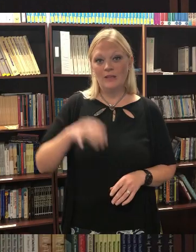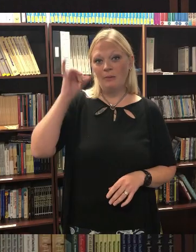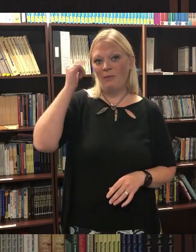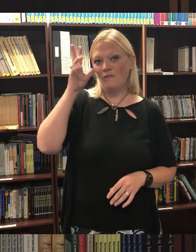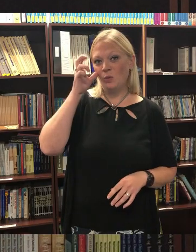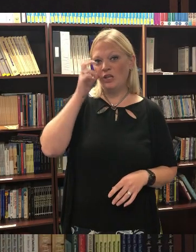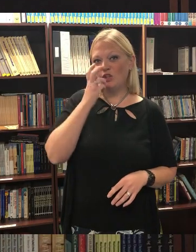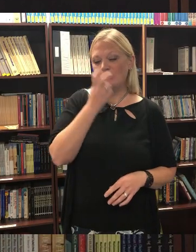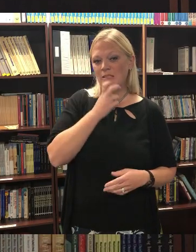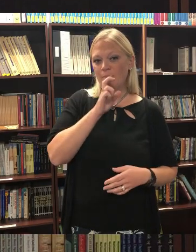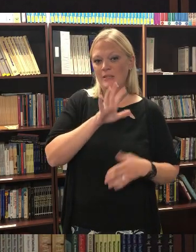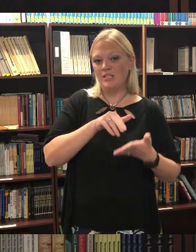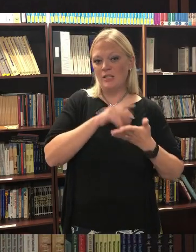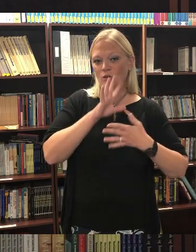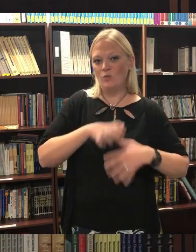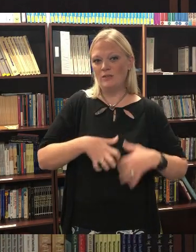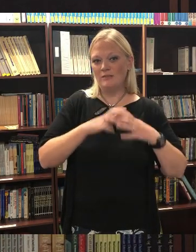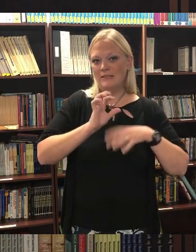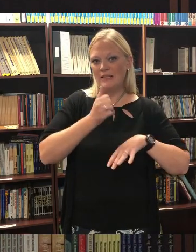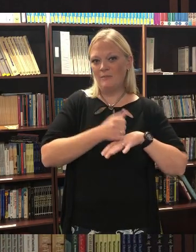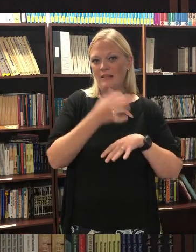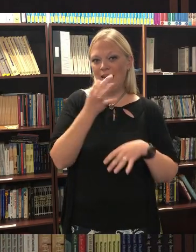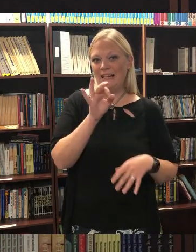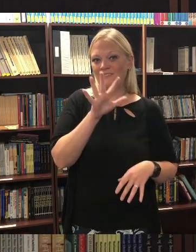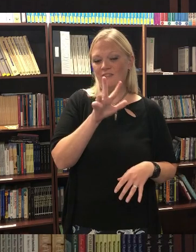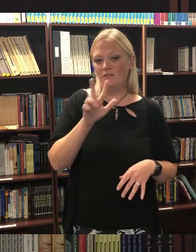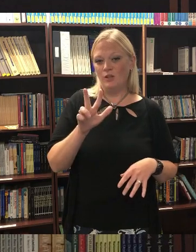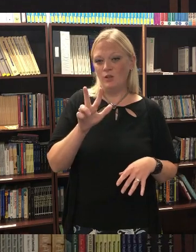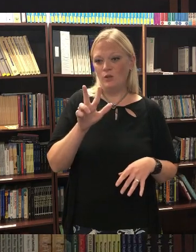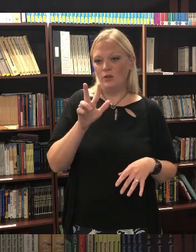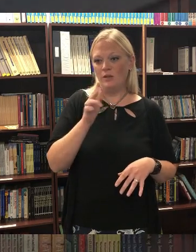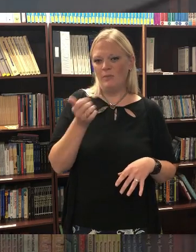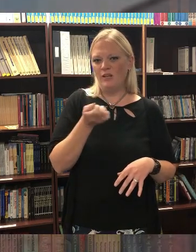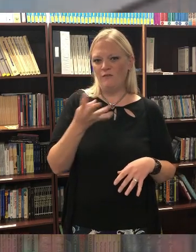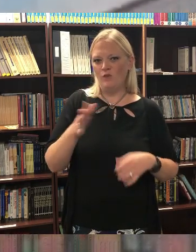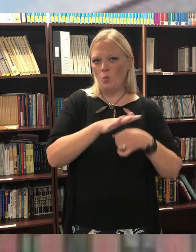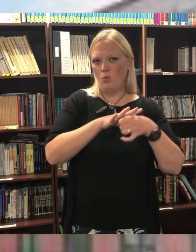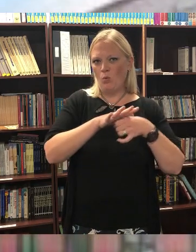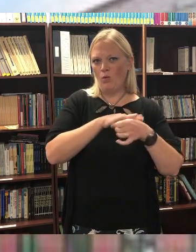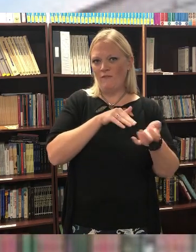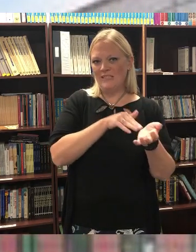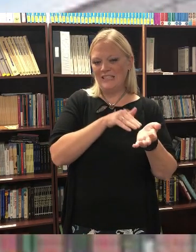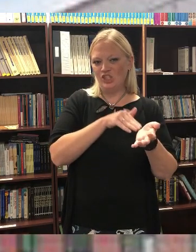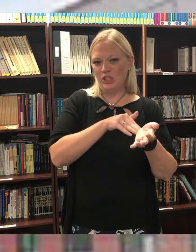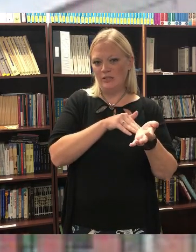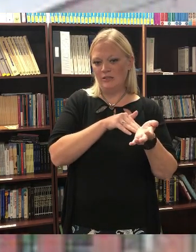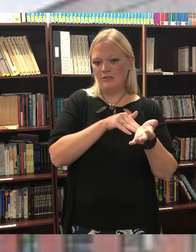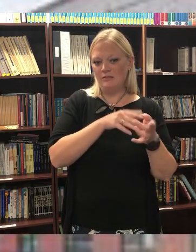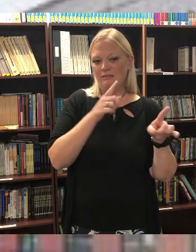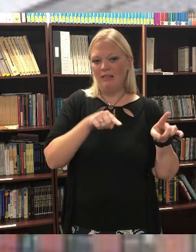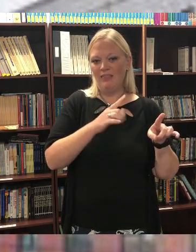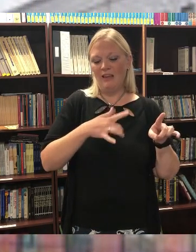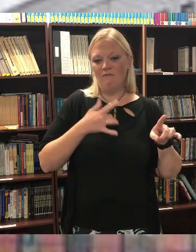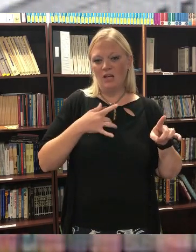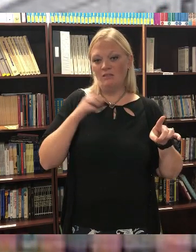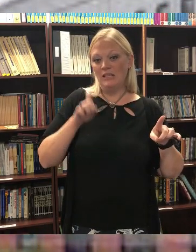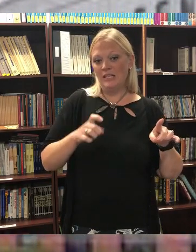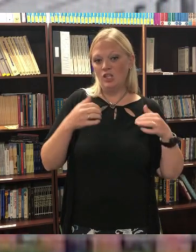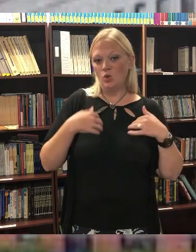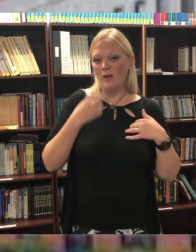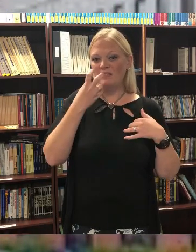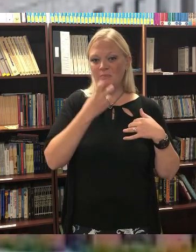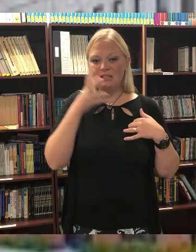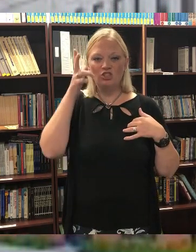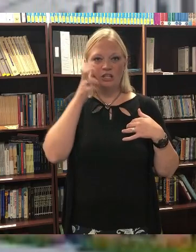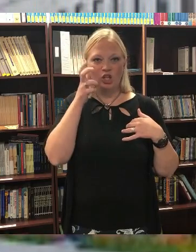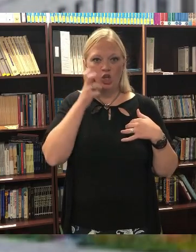Butler Hearing and Speech Center was established in 1953 by a couple local physicians who felt the need to have